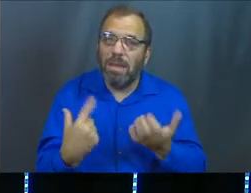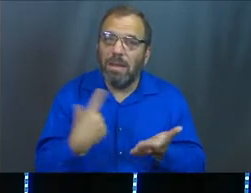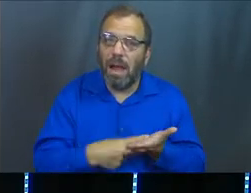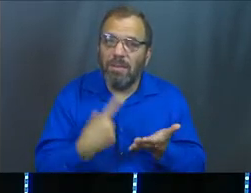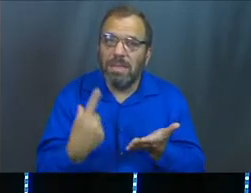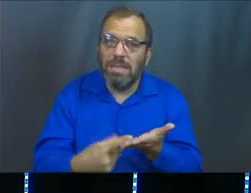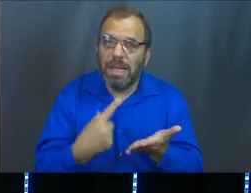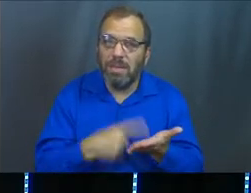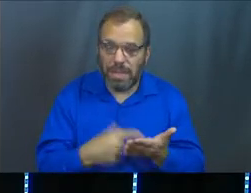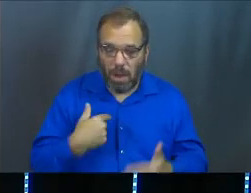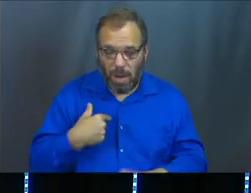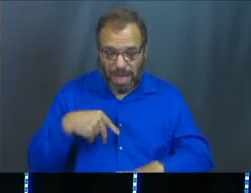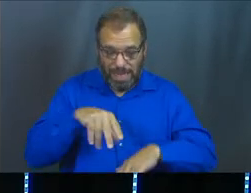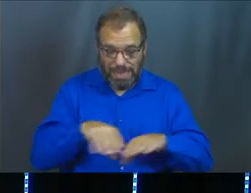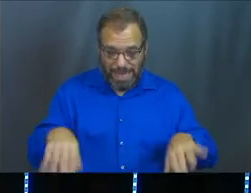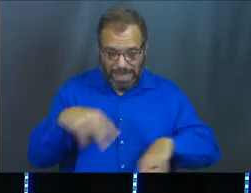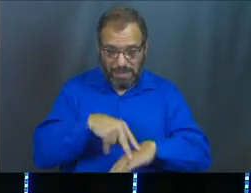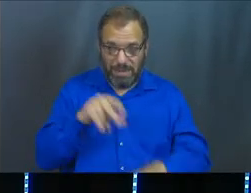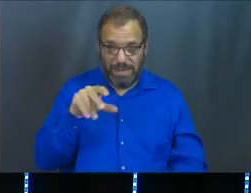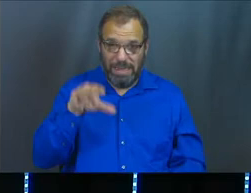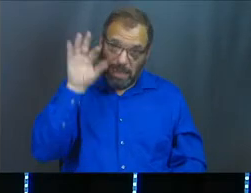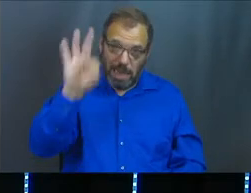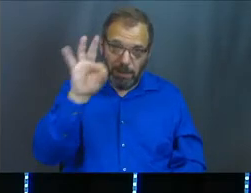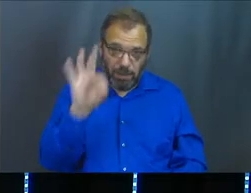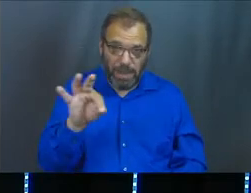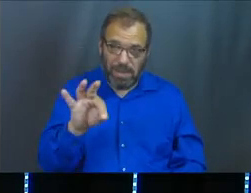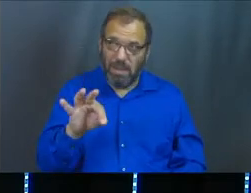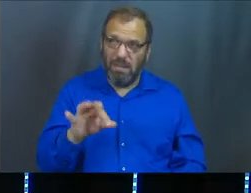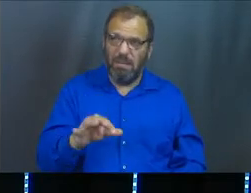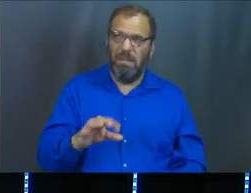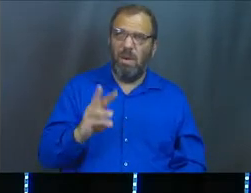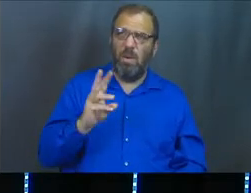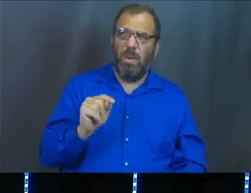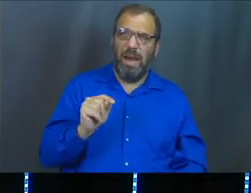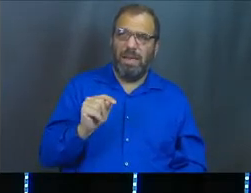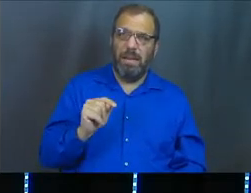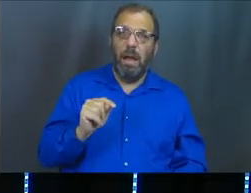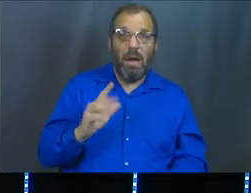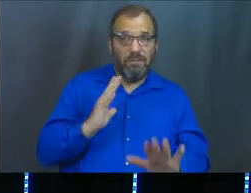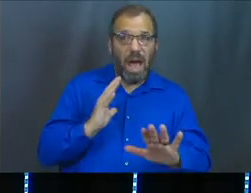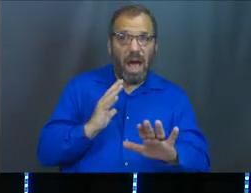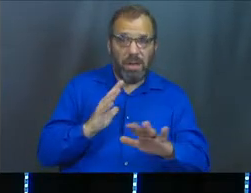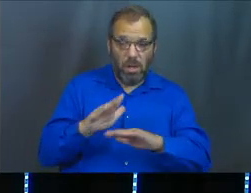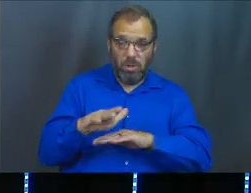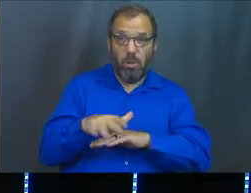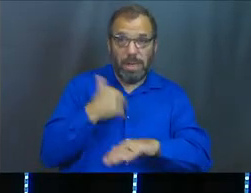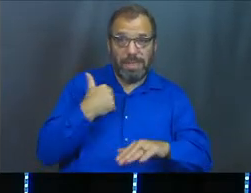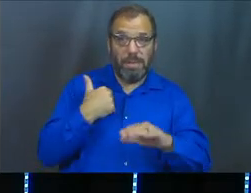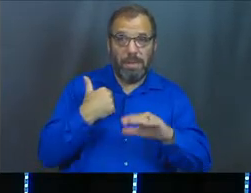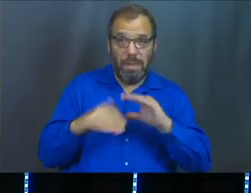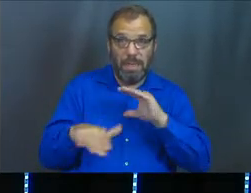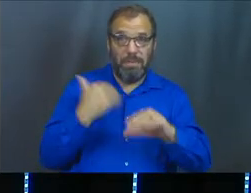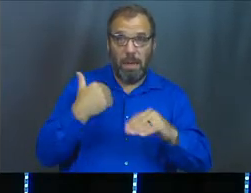if I say something up here that doesn't jive with your understanding of scripture, it's legal for you to send me an email.